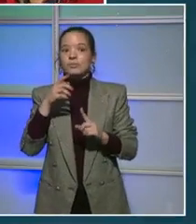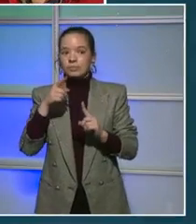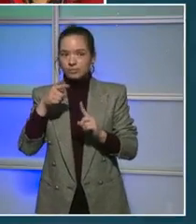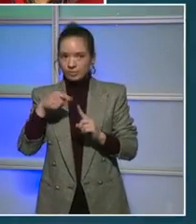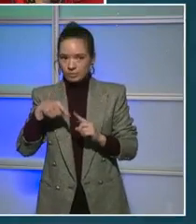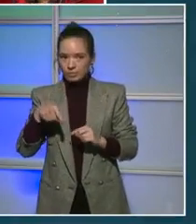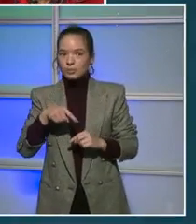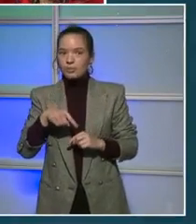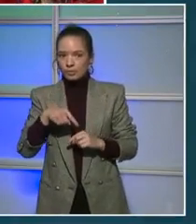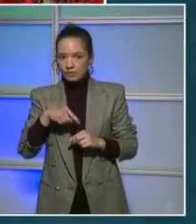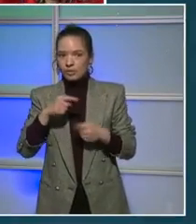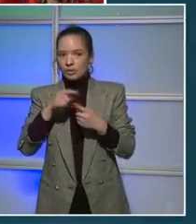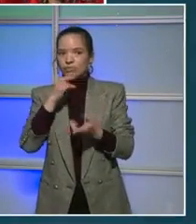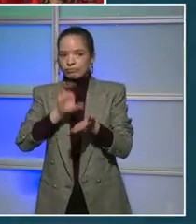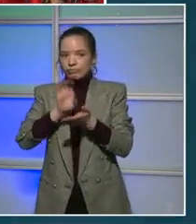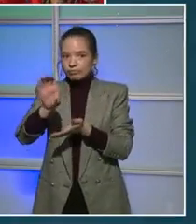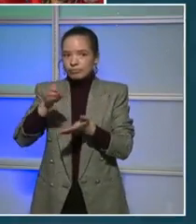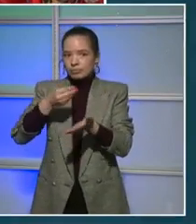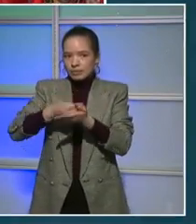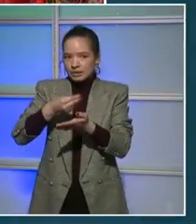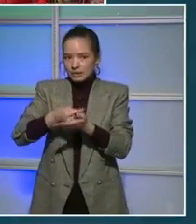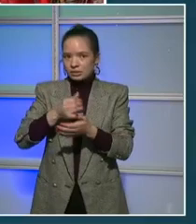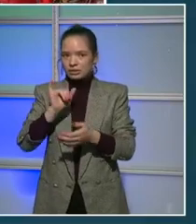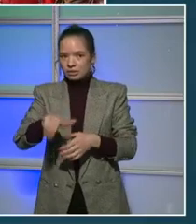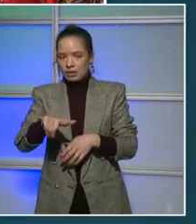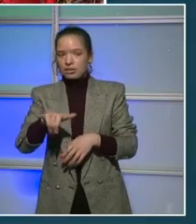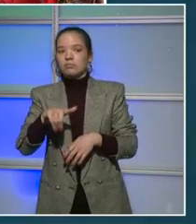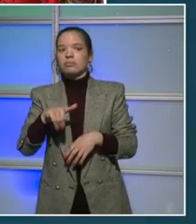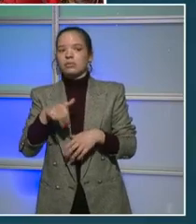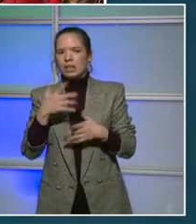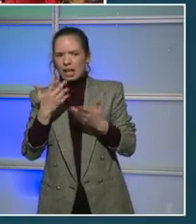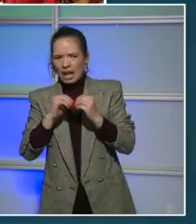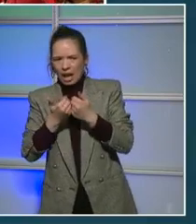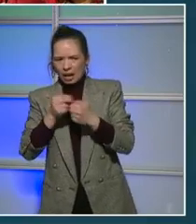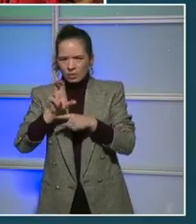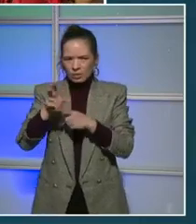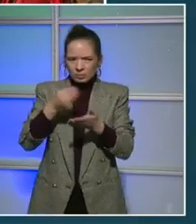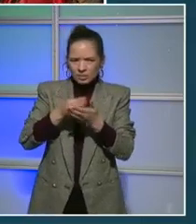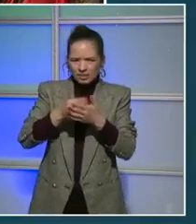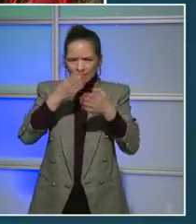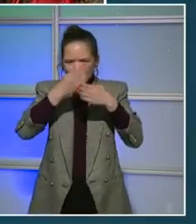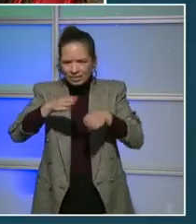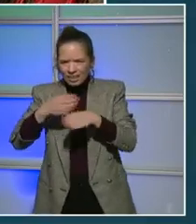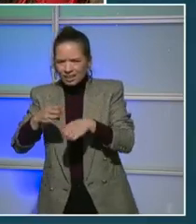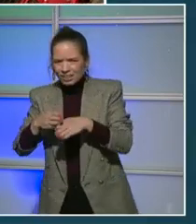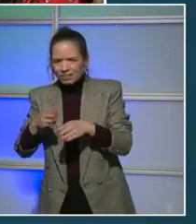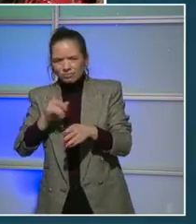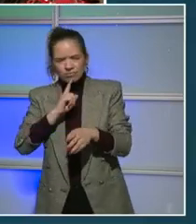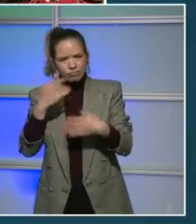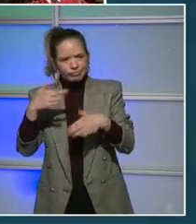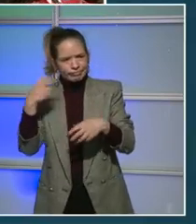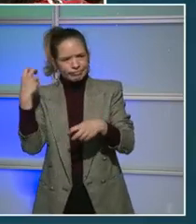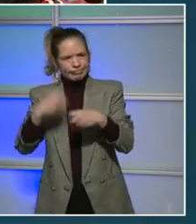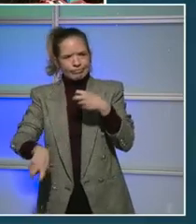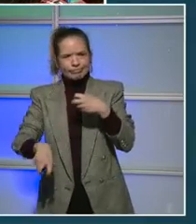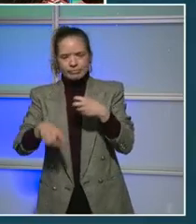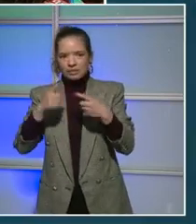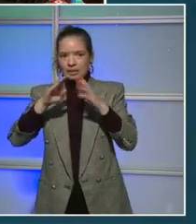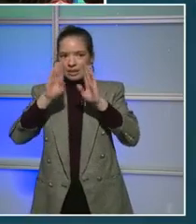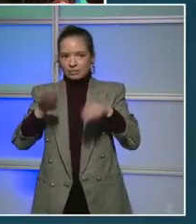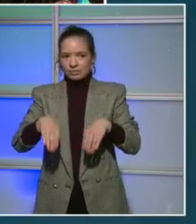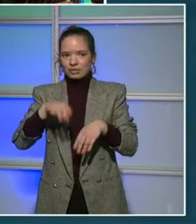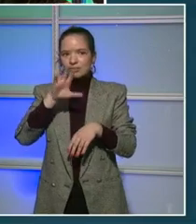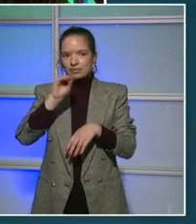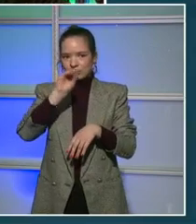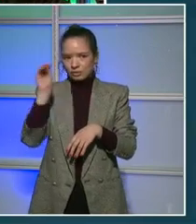Allocating the $100 is one of the most difficult things we thought we would be doing today. But we did decide to spend 50% of our budget